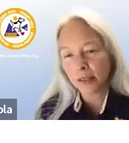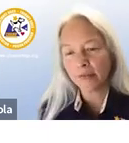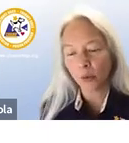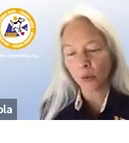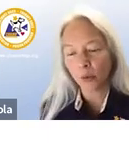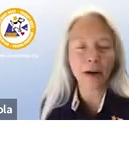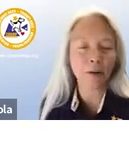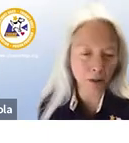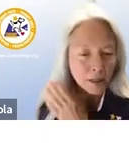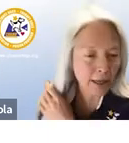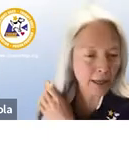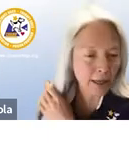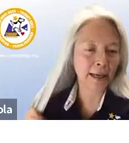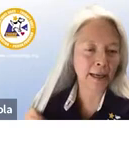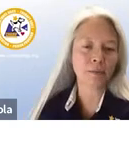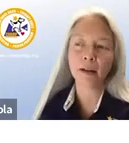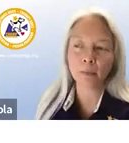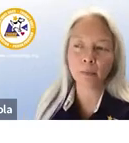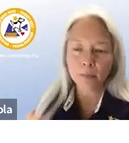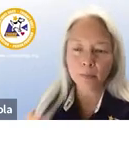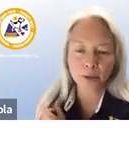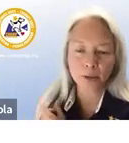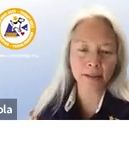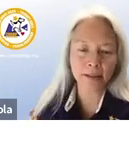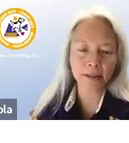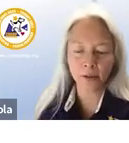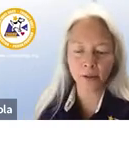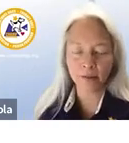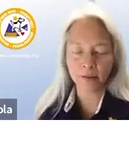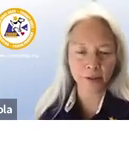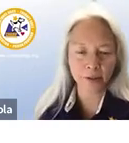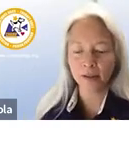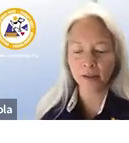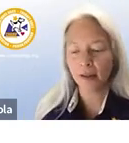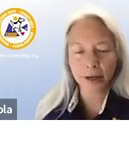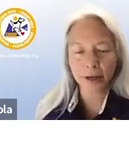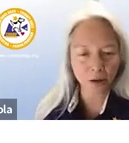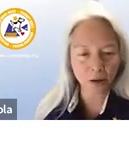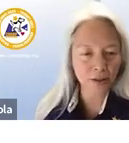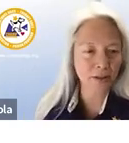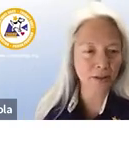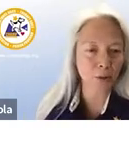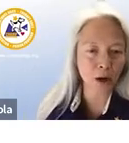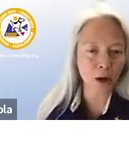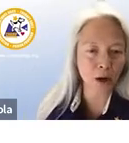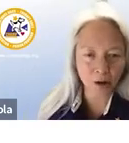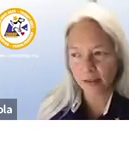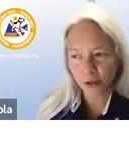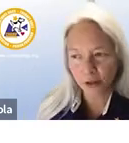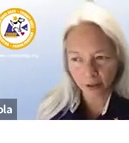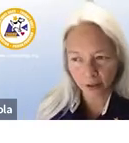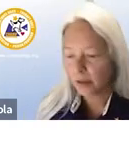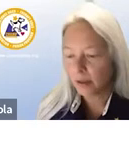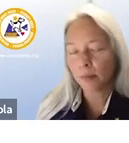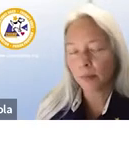behaving well out in public and i think both missouri and illinois have pretty good trainers laws where our dogs can